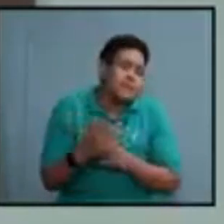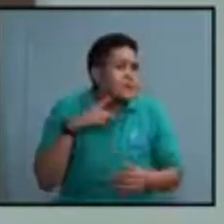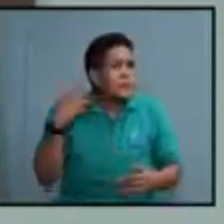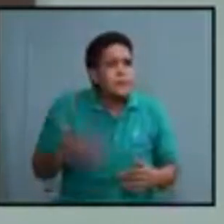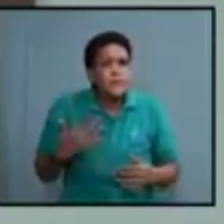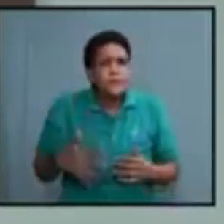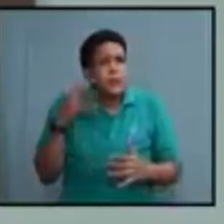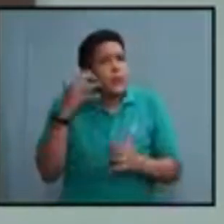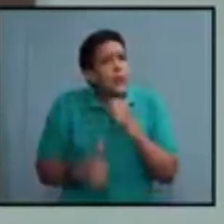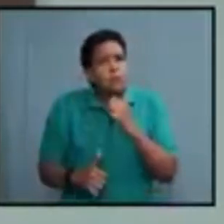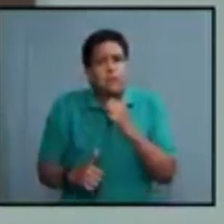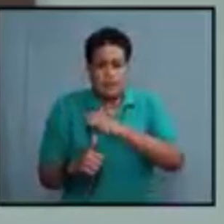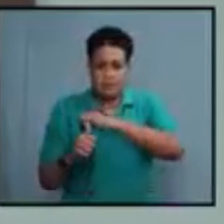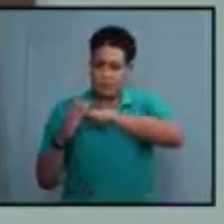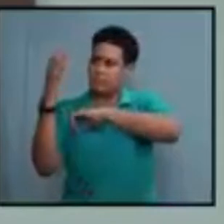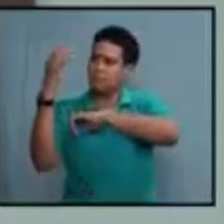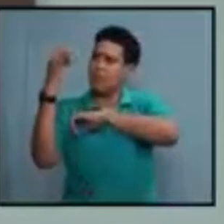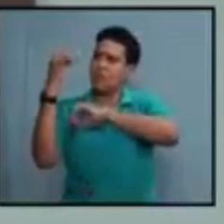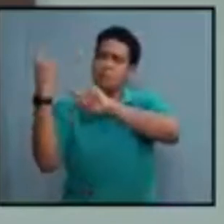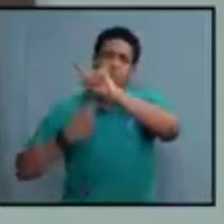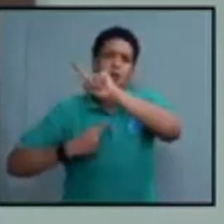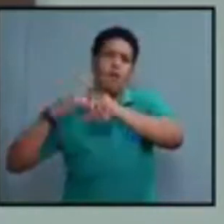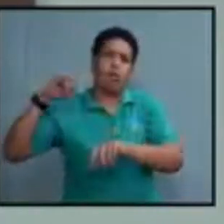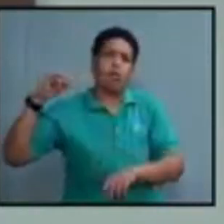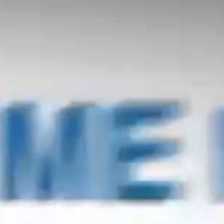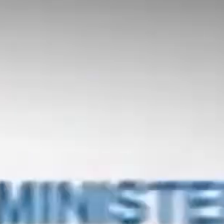very difficult time during this pandemic.